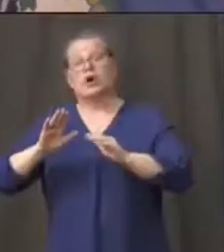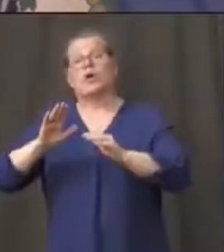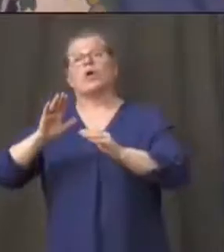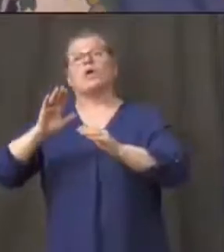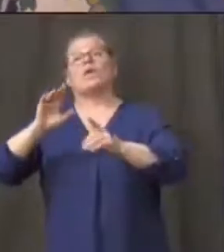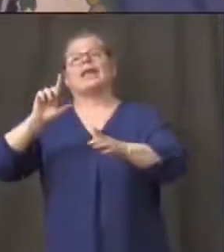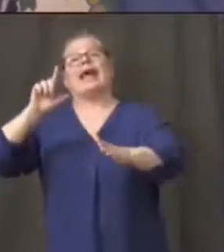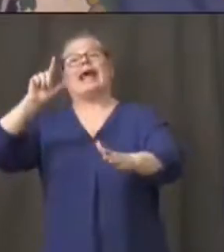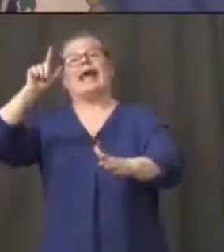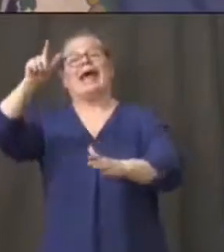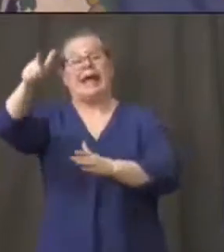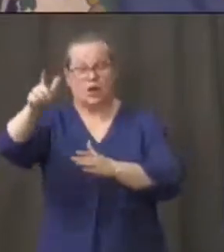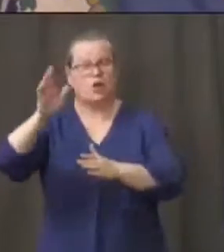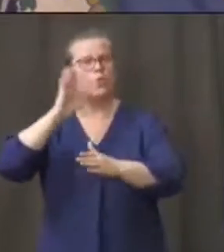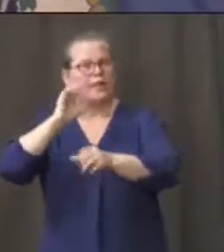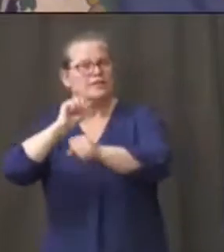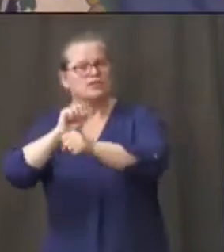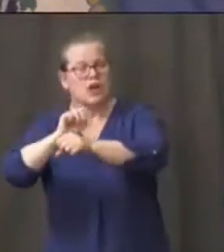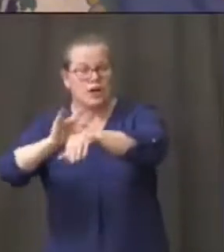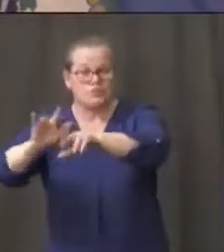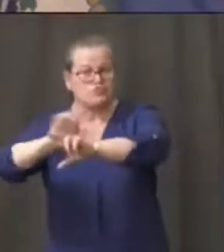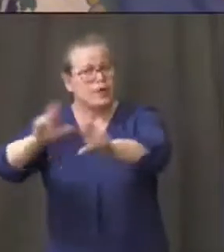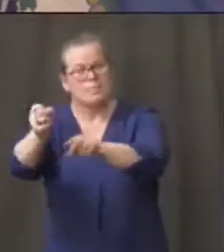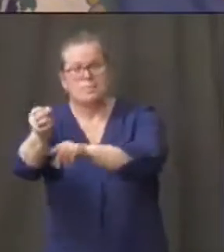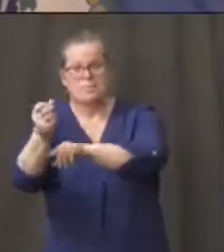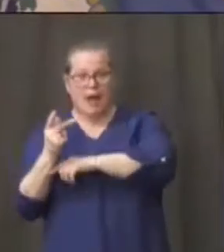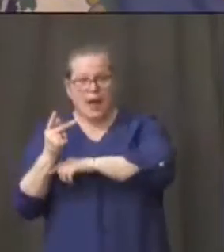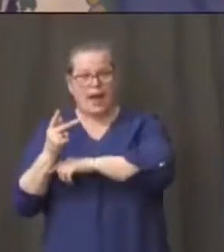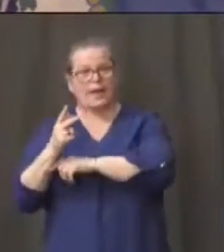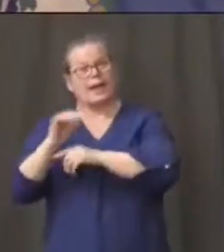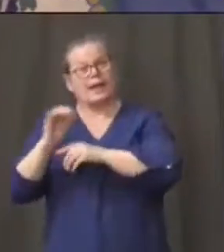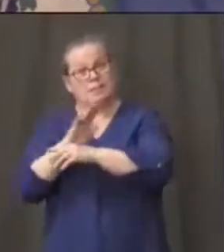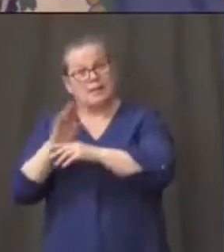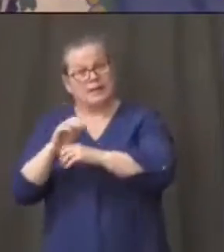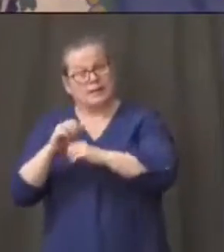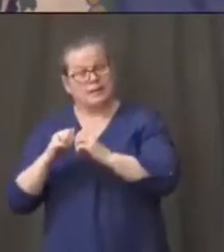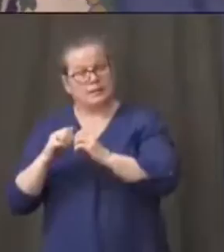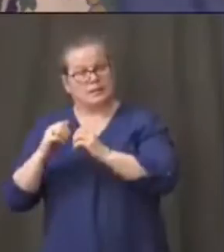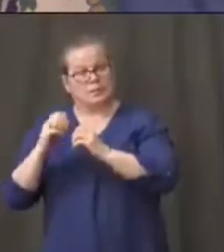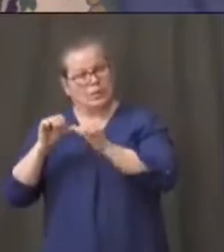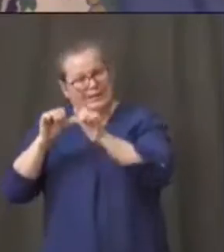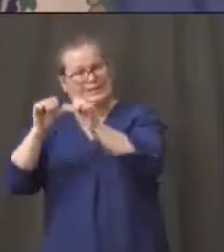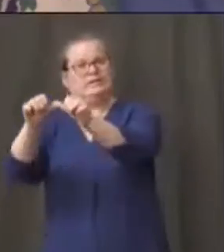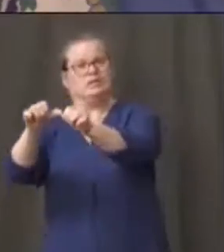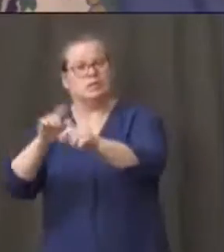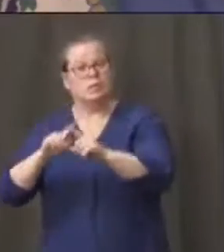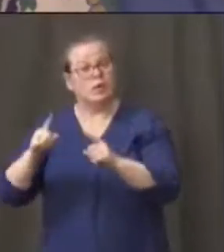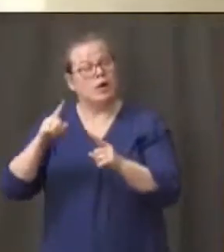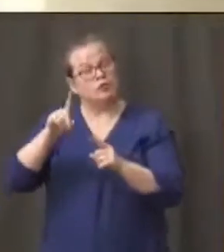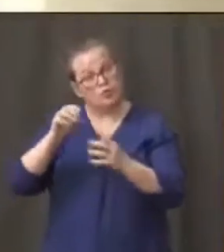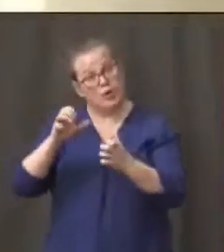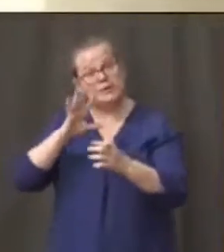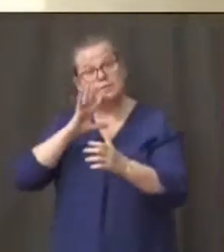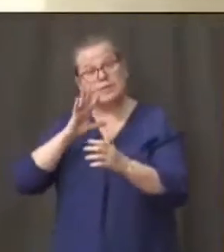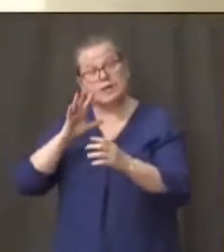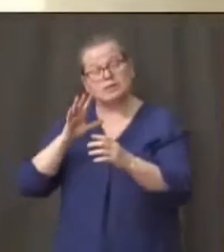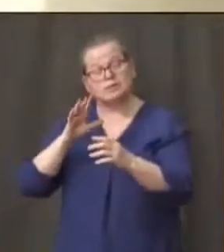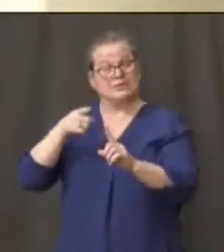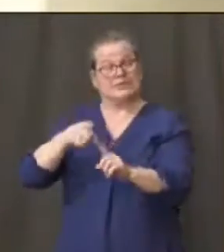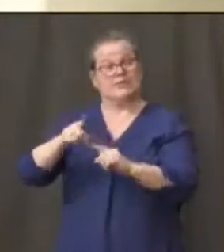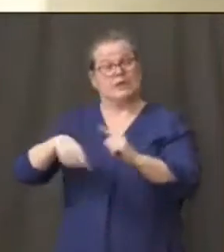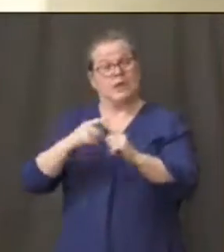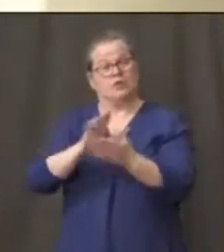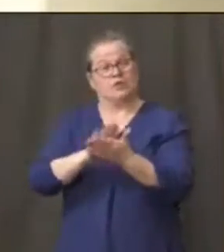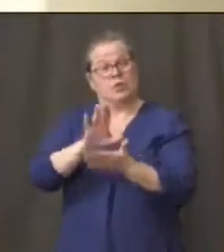there'll be a job there will be a business there going forward but do any of you want to speak specifically to the school buses yeah hi Paul mounds here uh